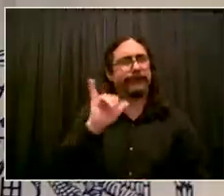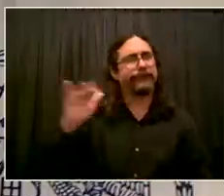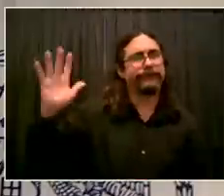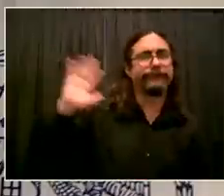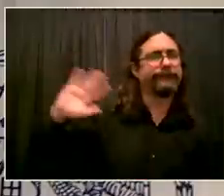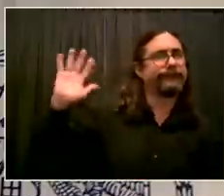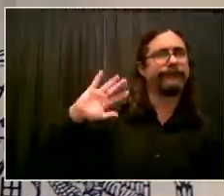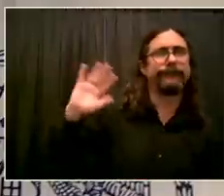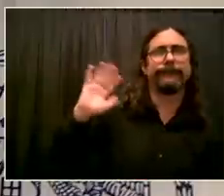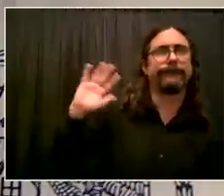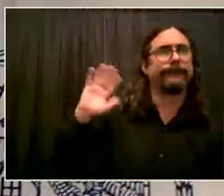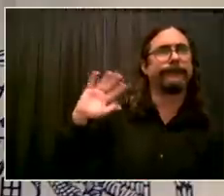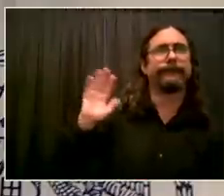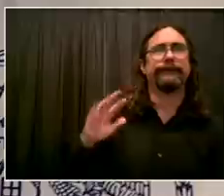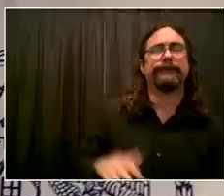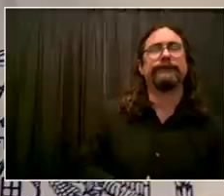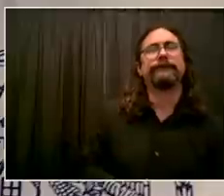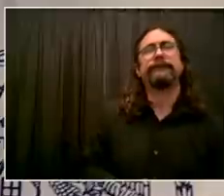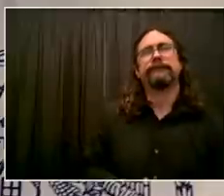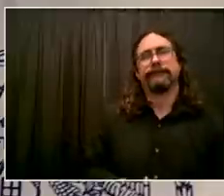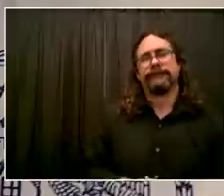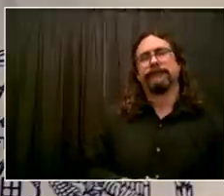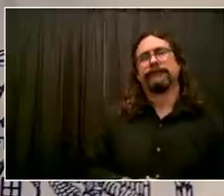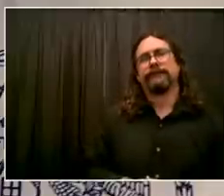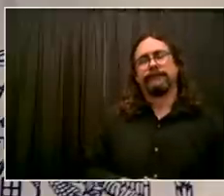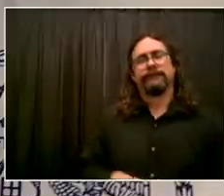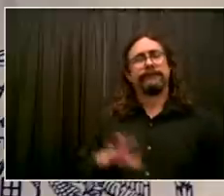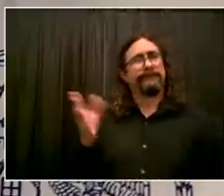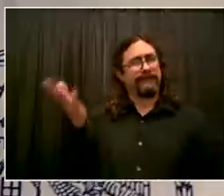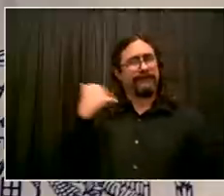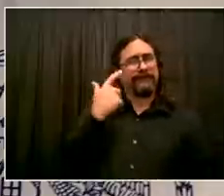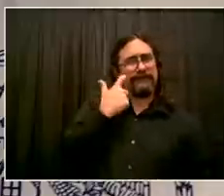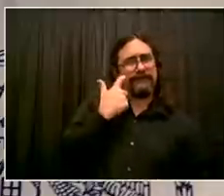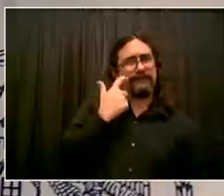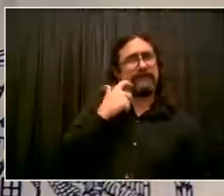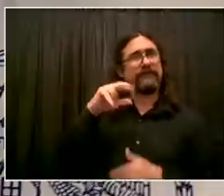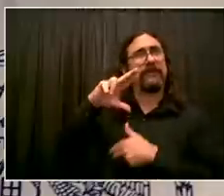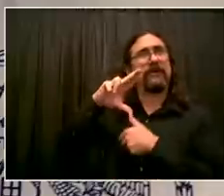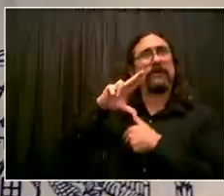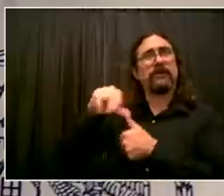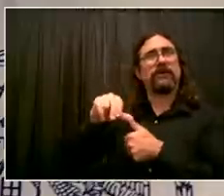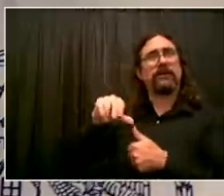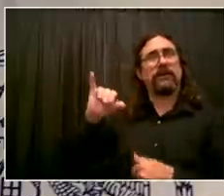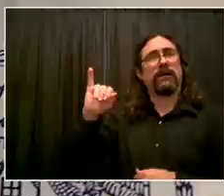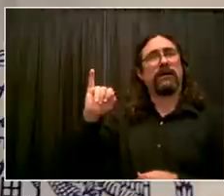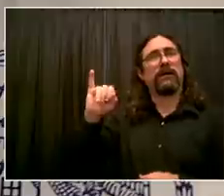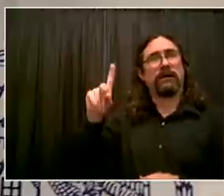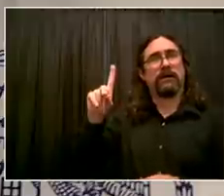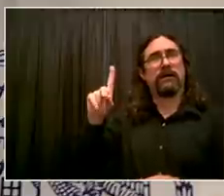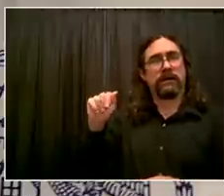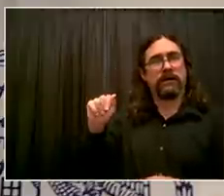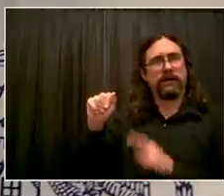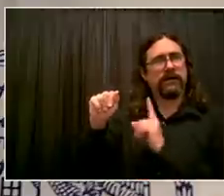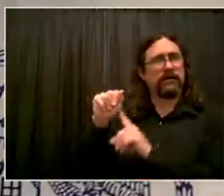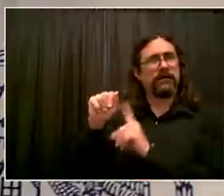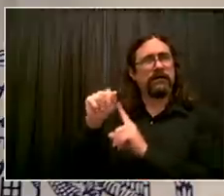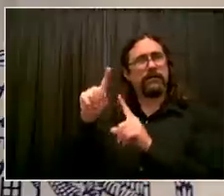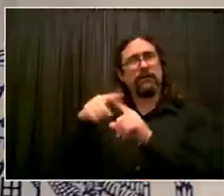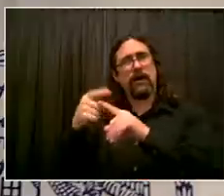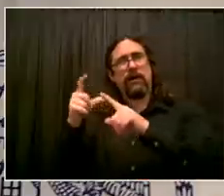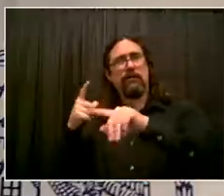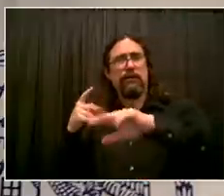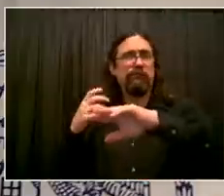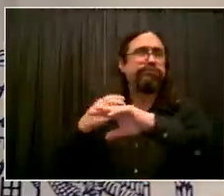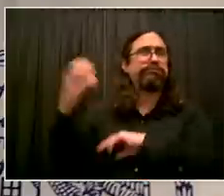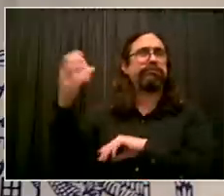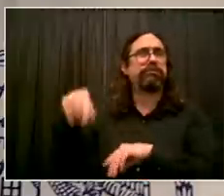just want to remind everyone, everyone I've talked to since who works in the field of emergency response is still a bit in shock that a